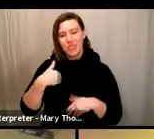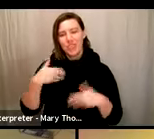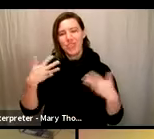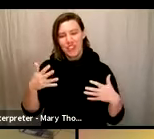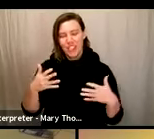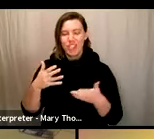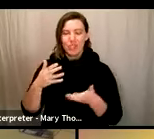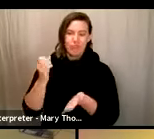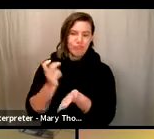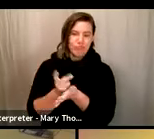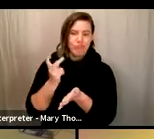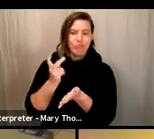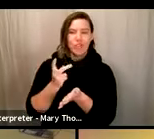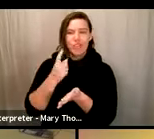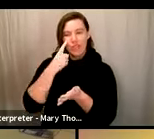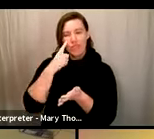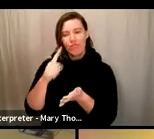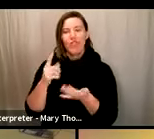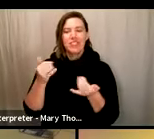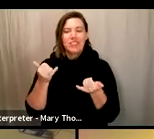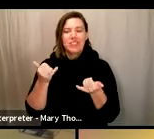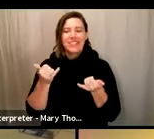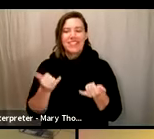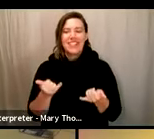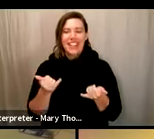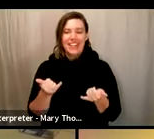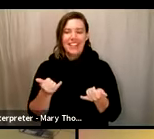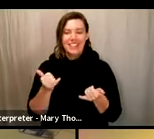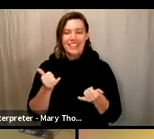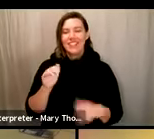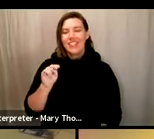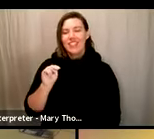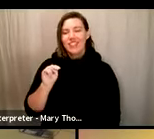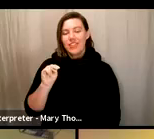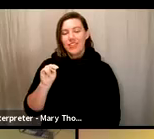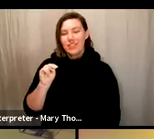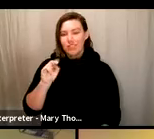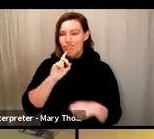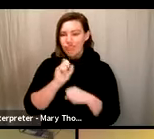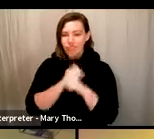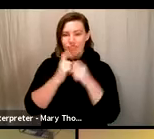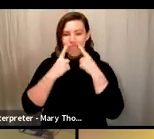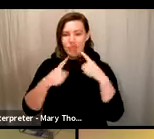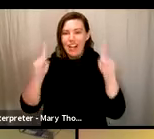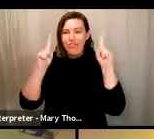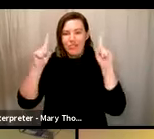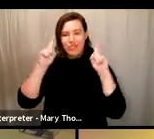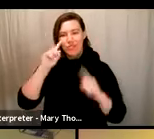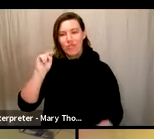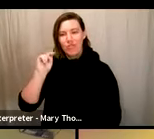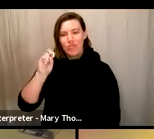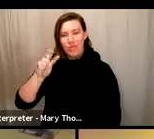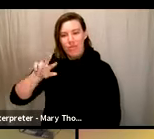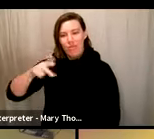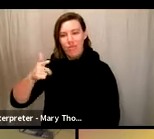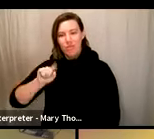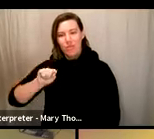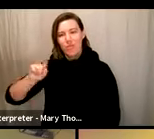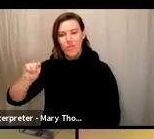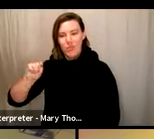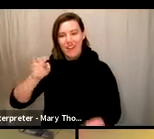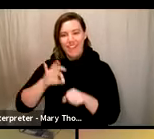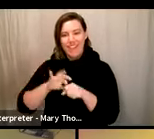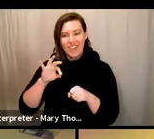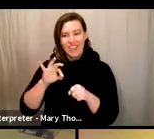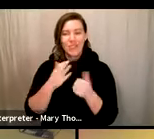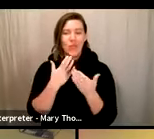3rd, 2020 election. Thank you all again so much for your work in this election and for those that tuned in this